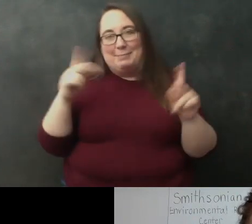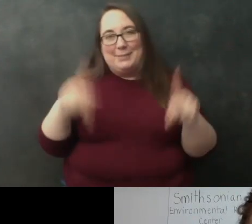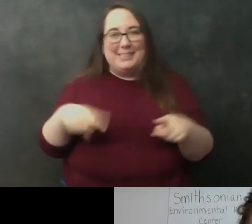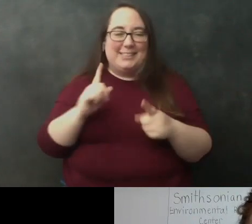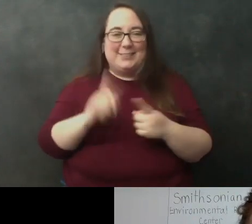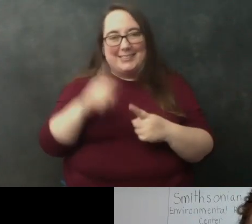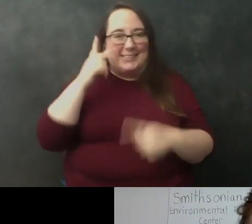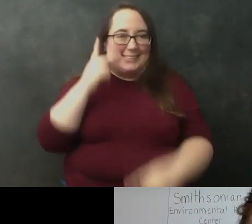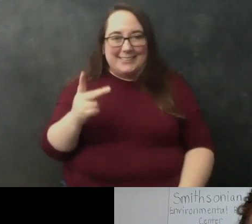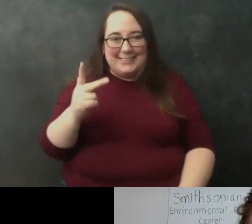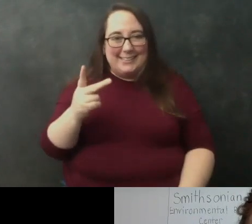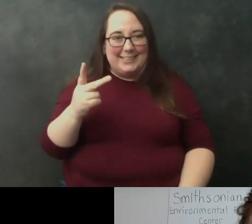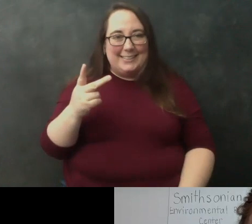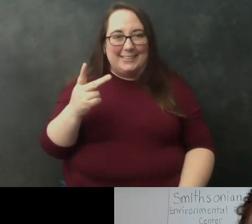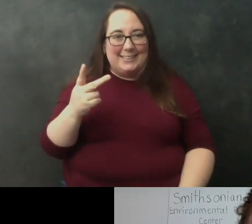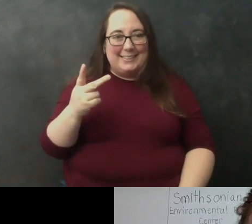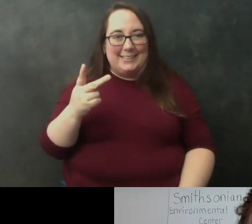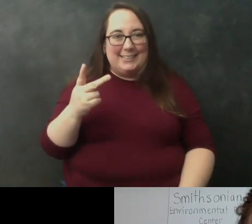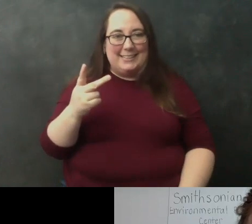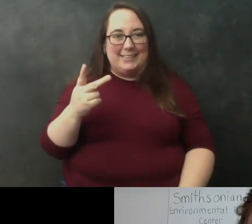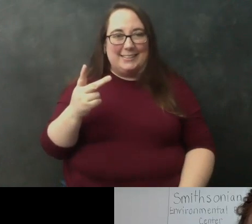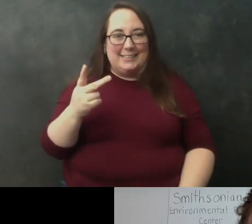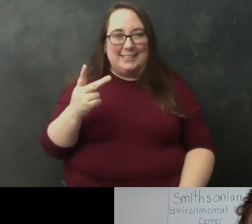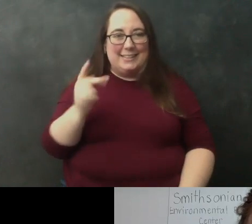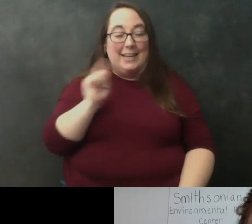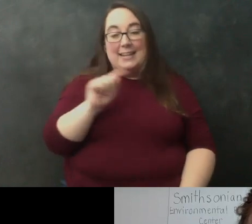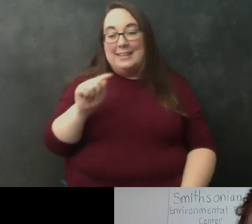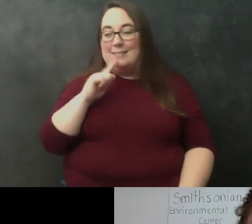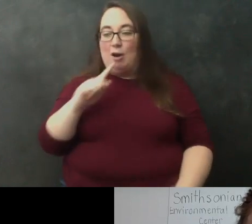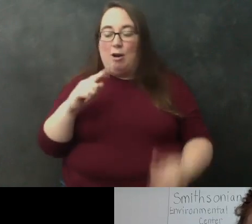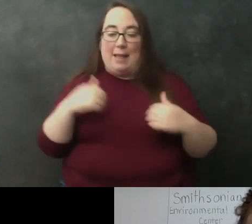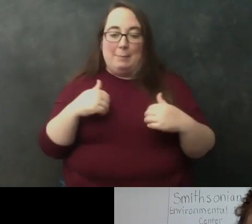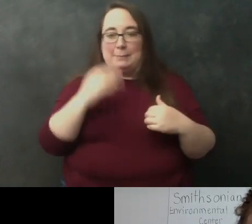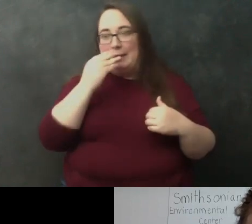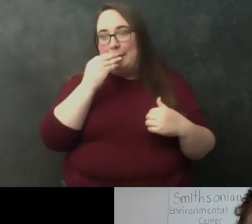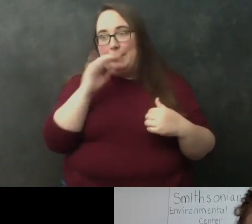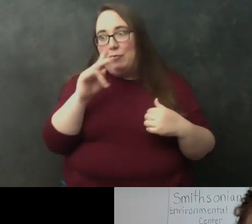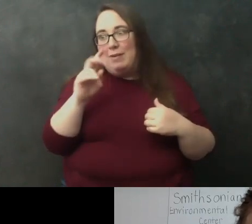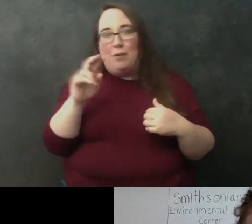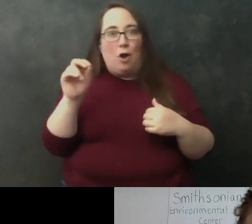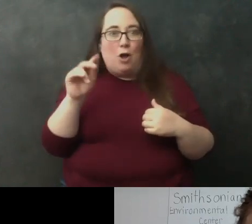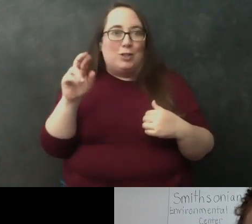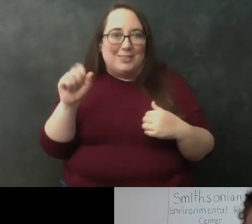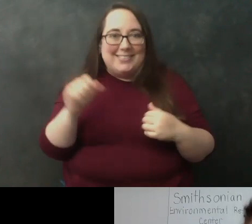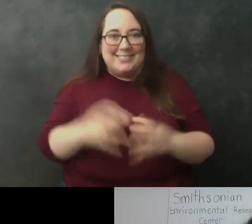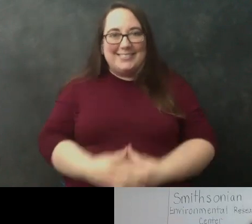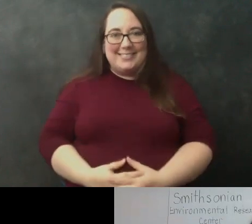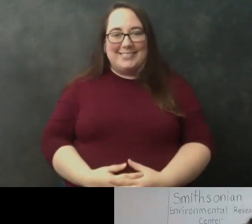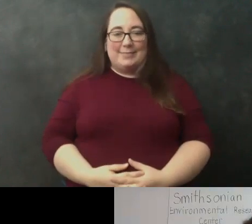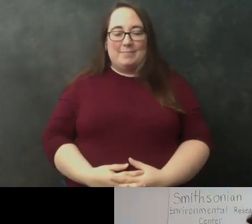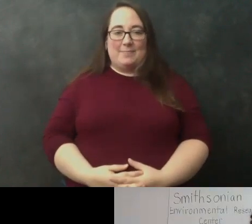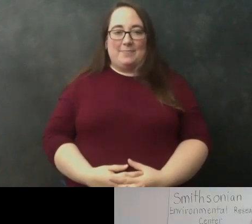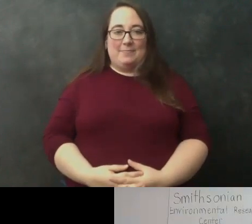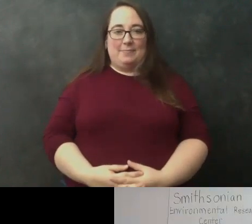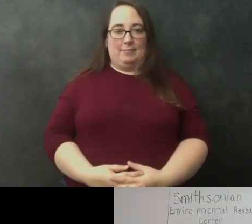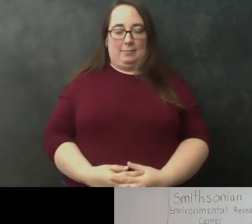to see that you know these are the animals that are being eaten by river otters just as an example oh cool